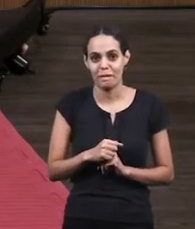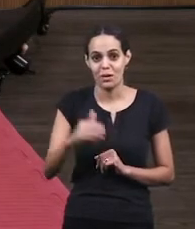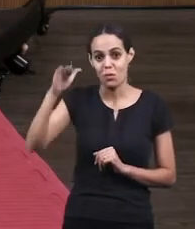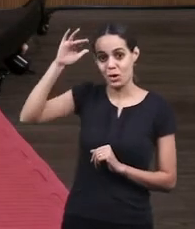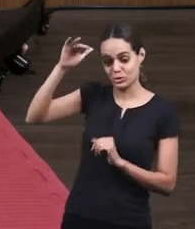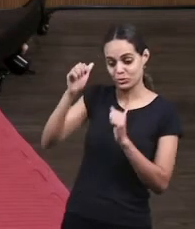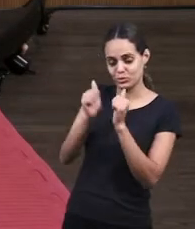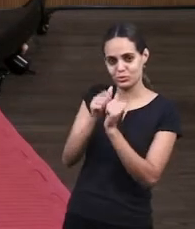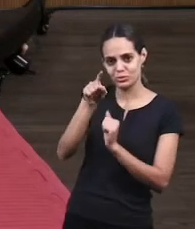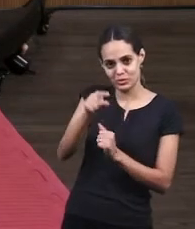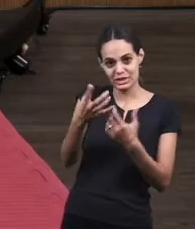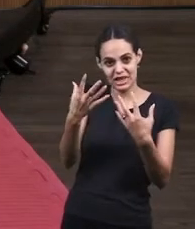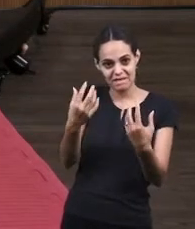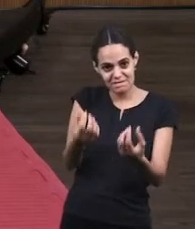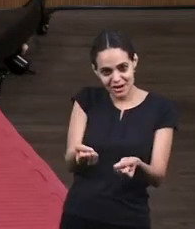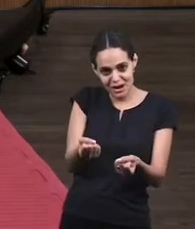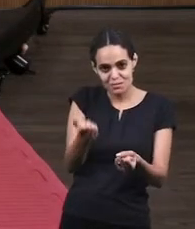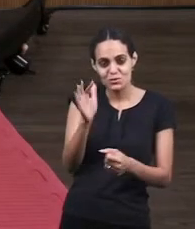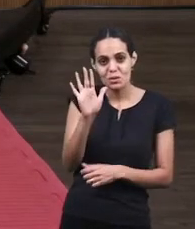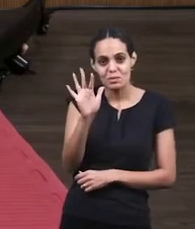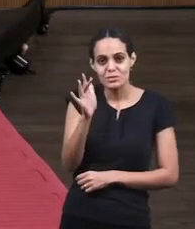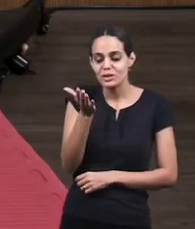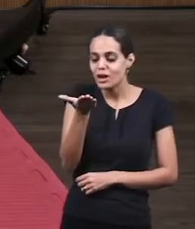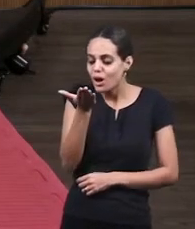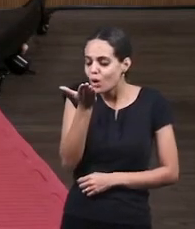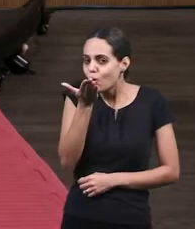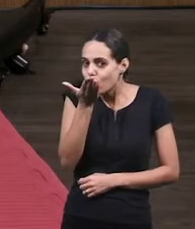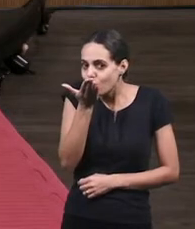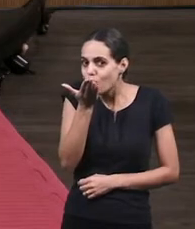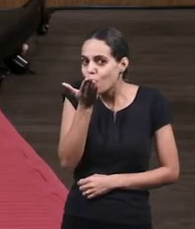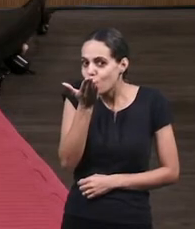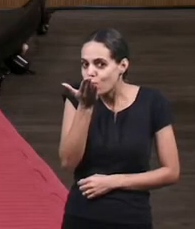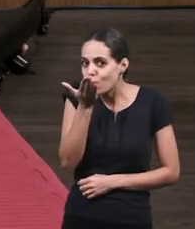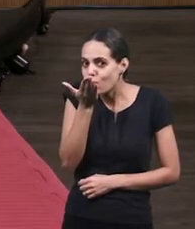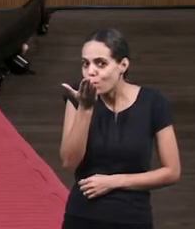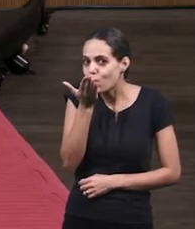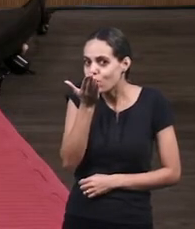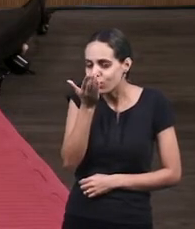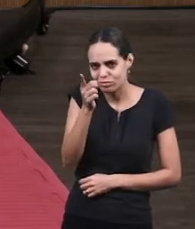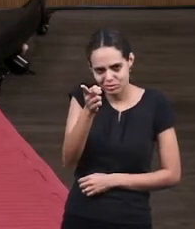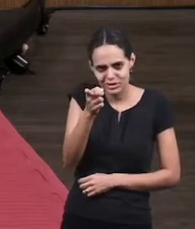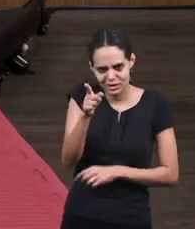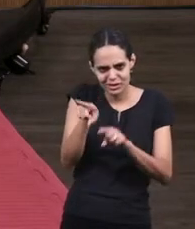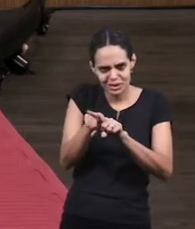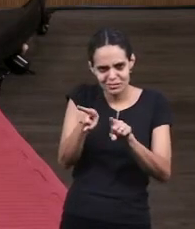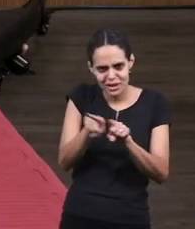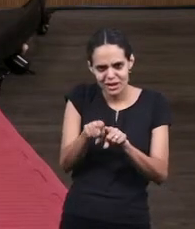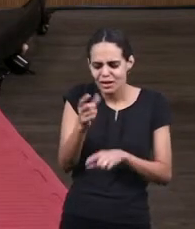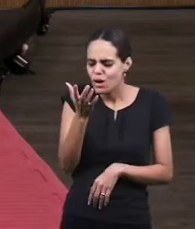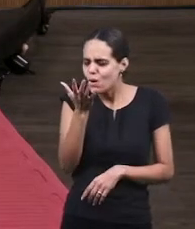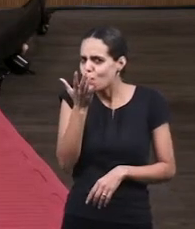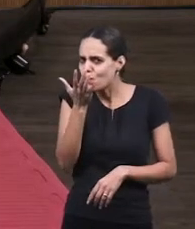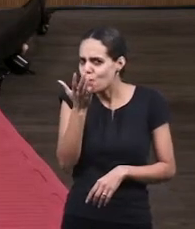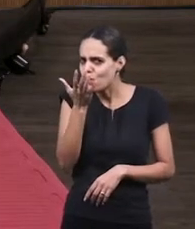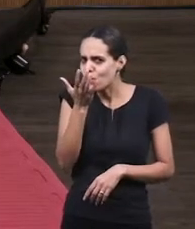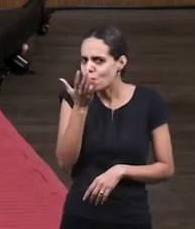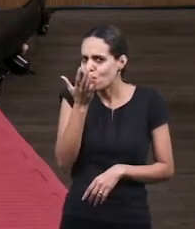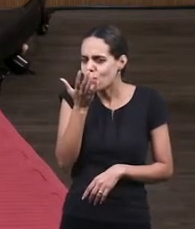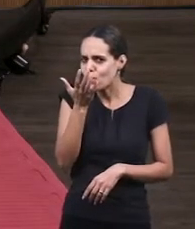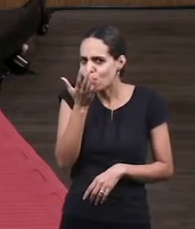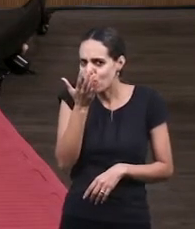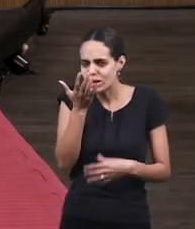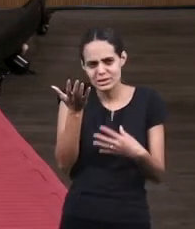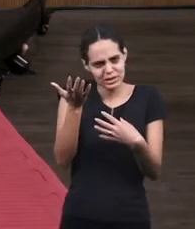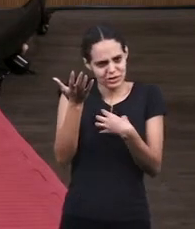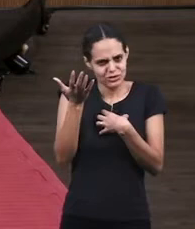you okay let's blow our hands did you blow it there did you feel the wind in your hand